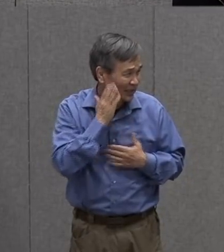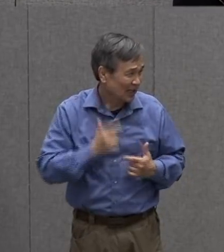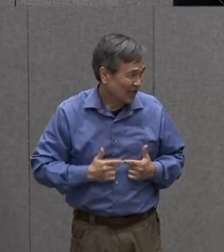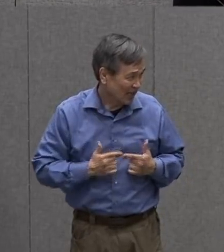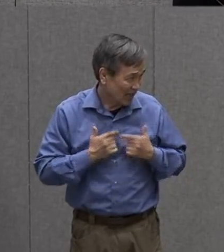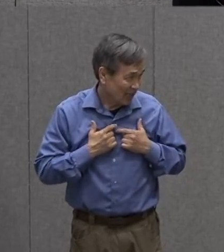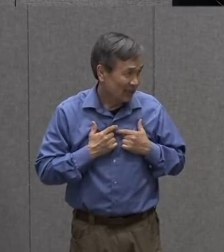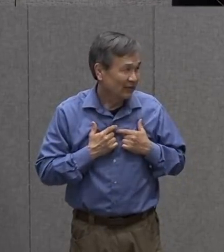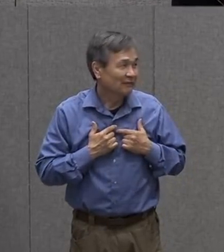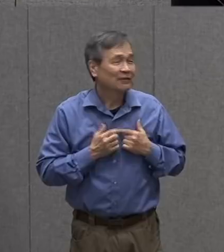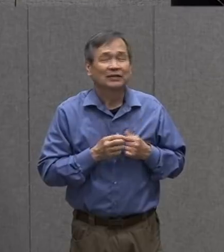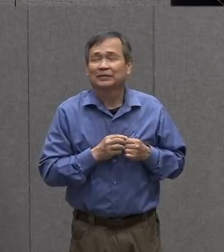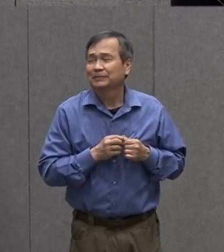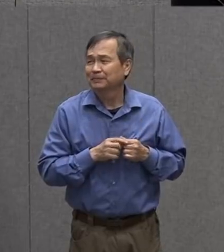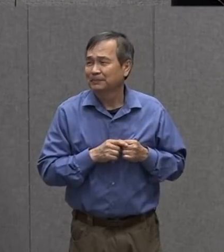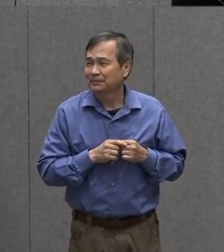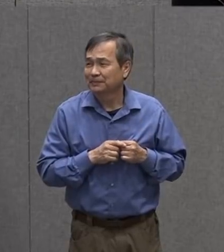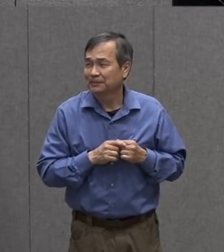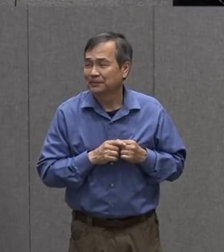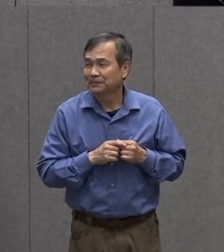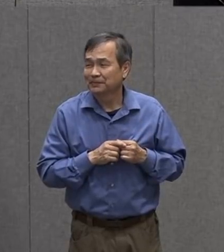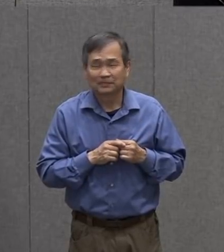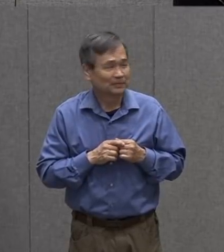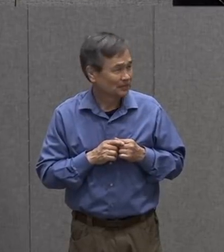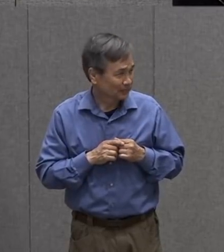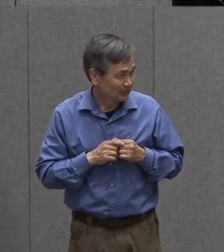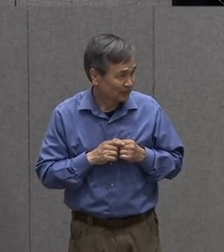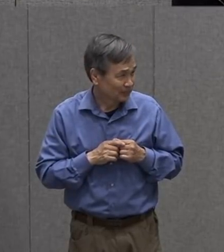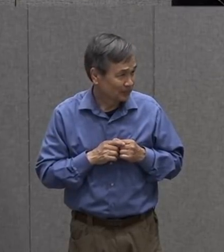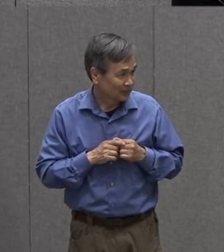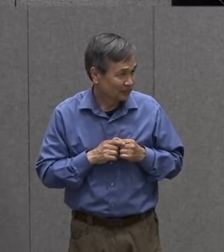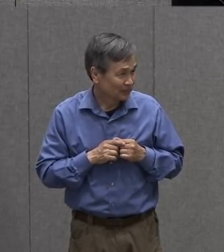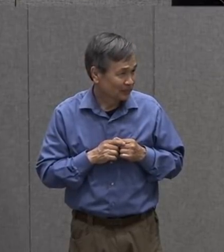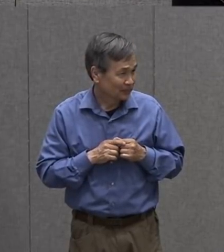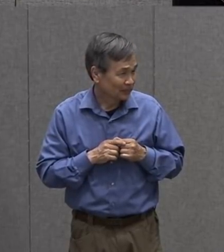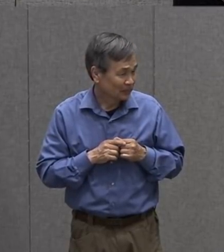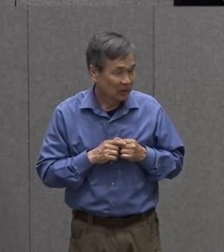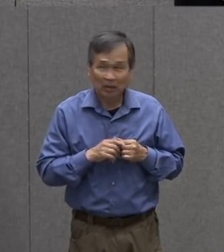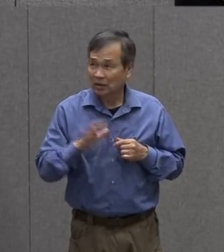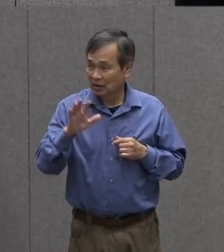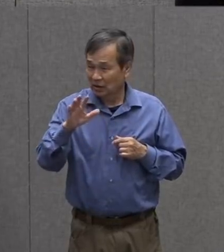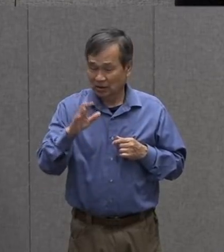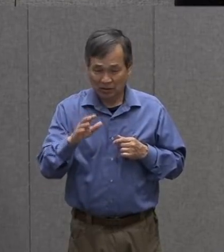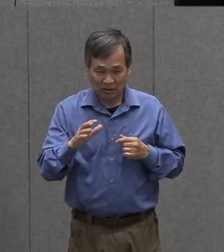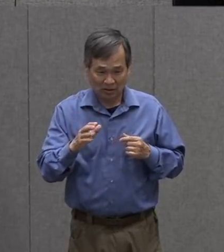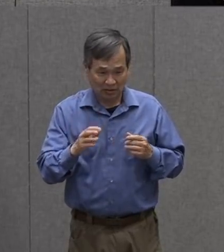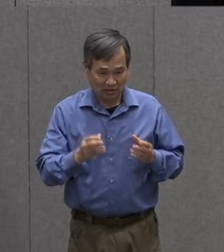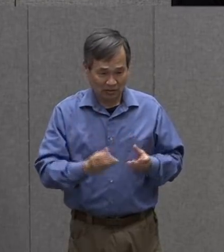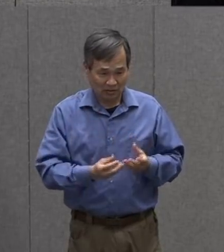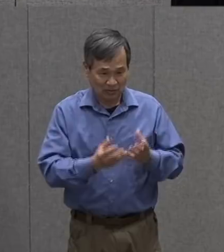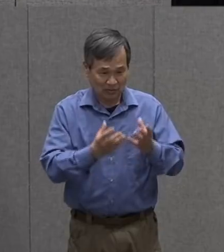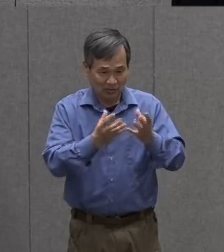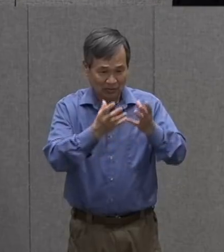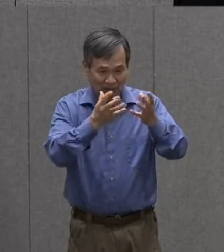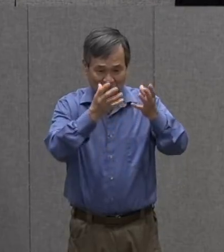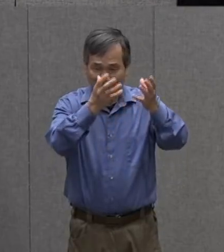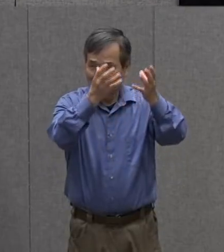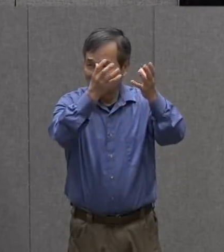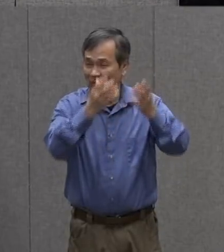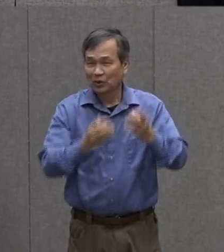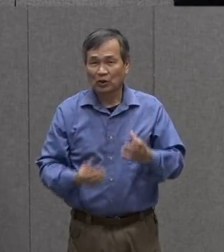it grew it sure did it grew